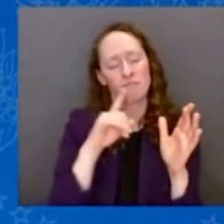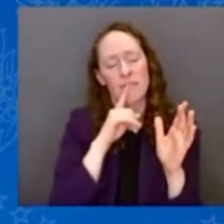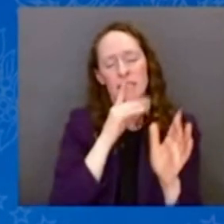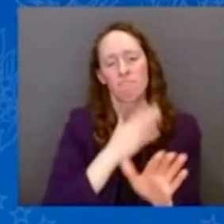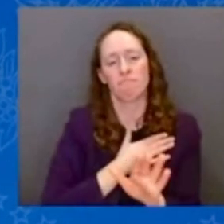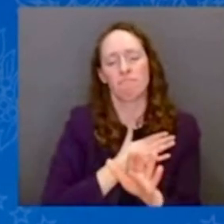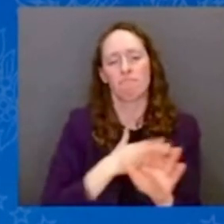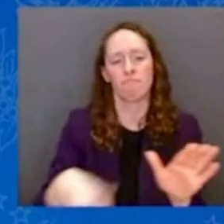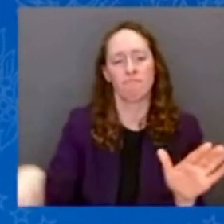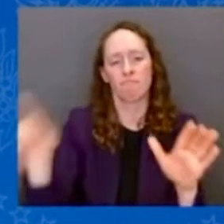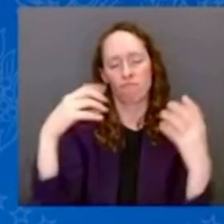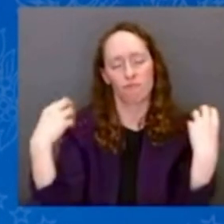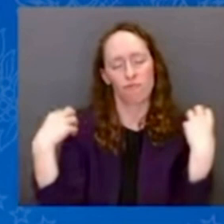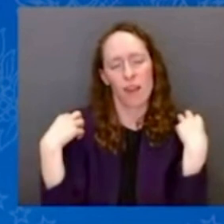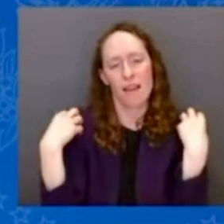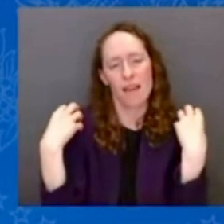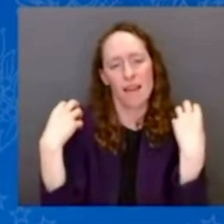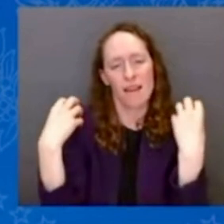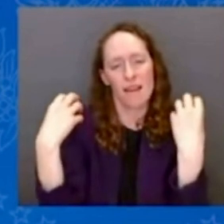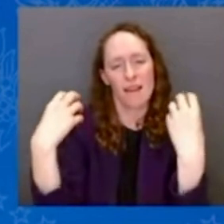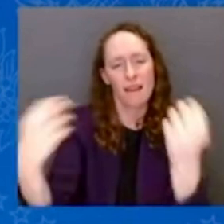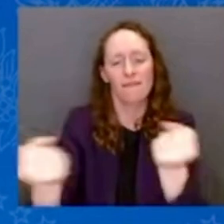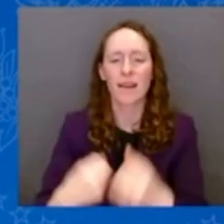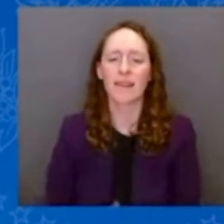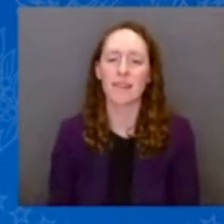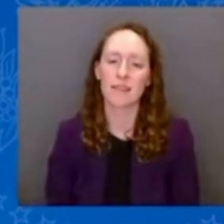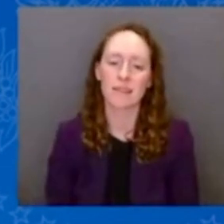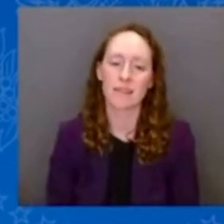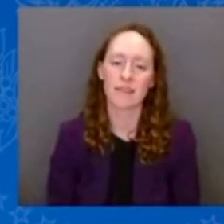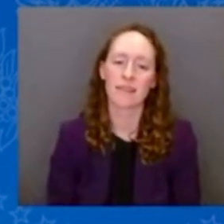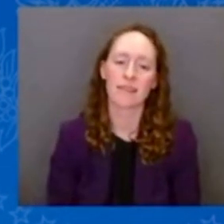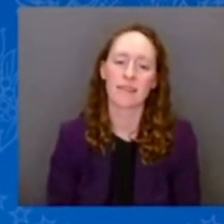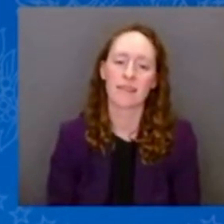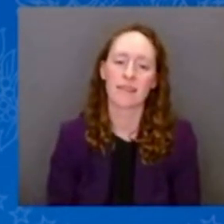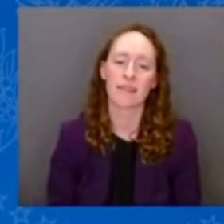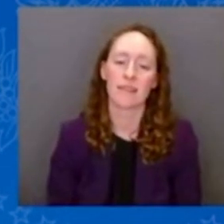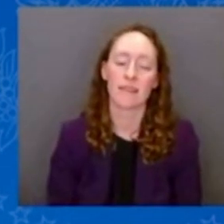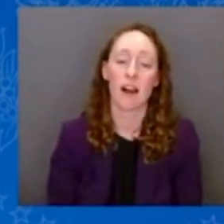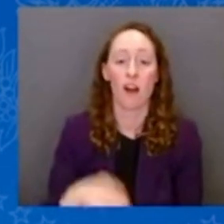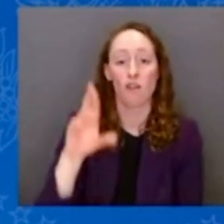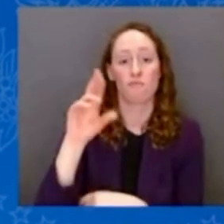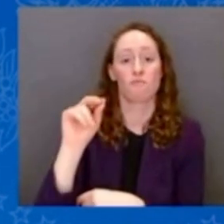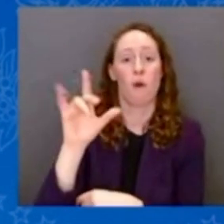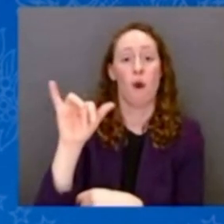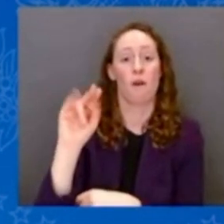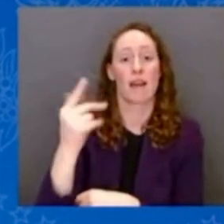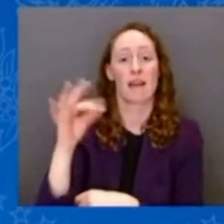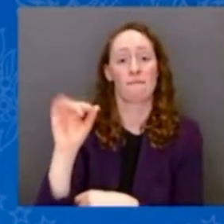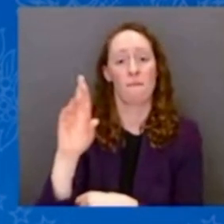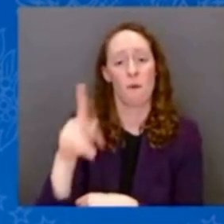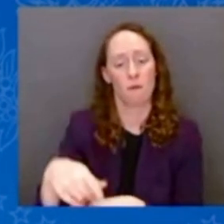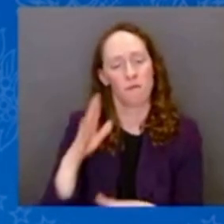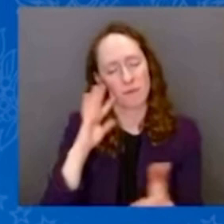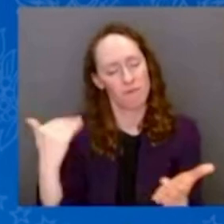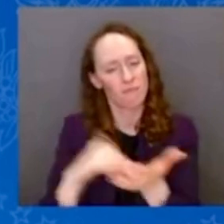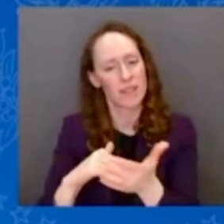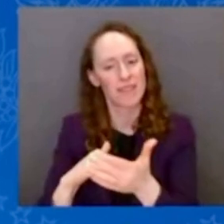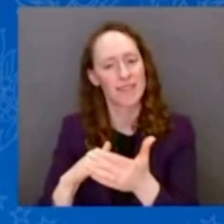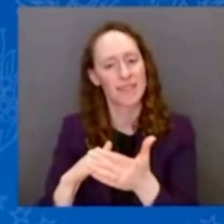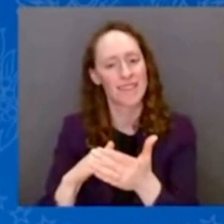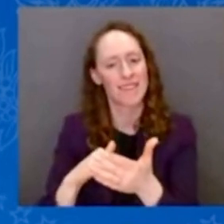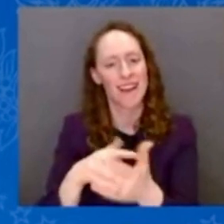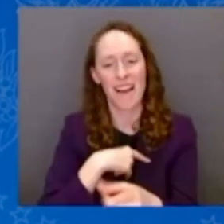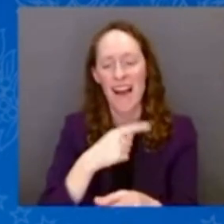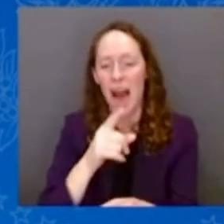of the way. And I did I what I say I didn't I said rolling forward Rolling Stone. I got my